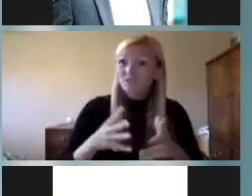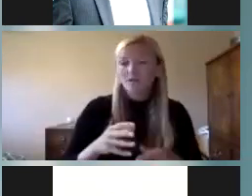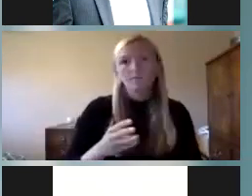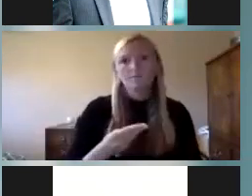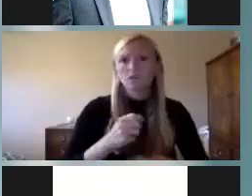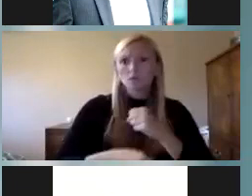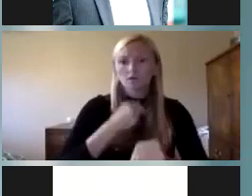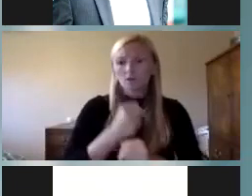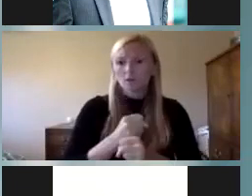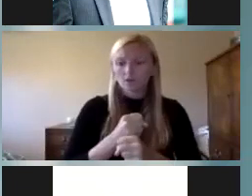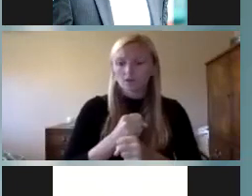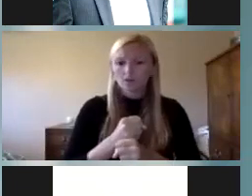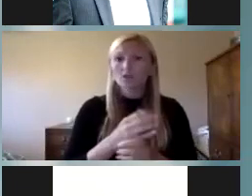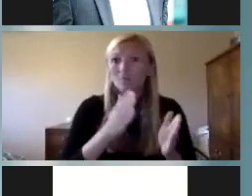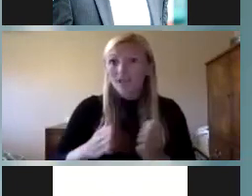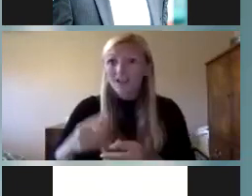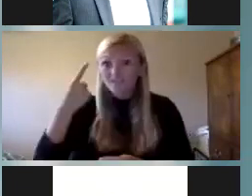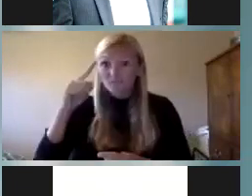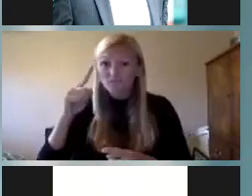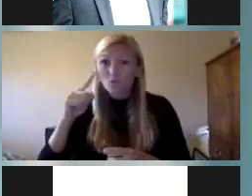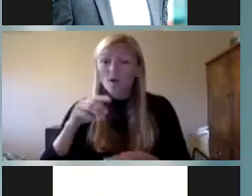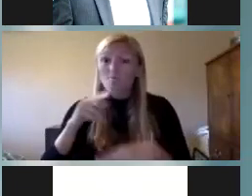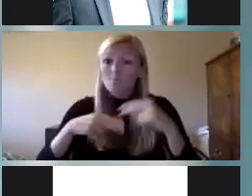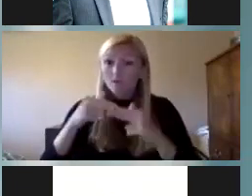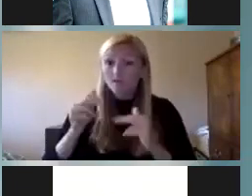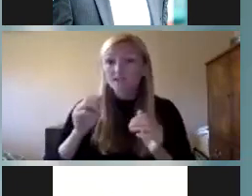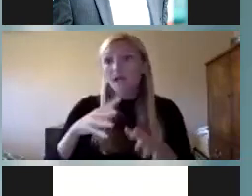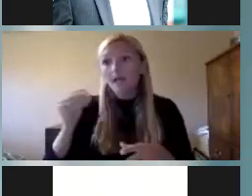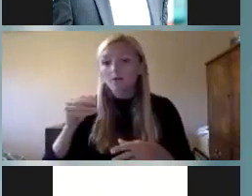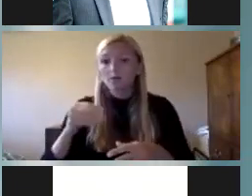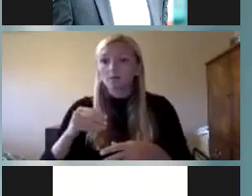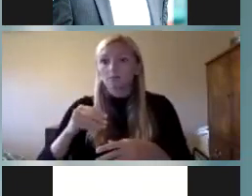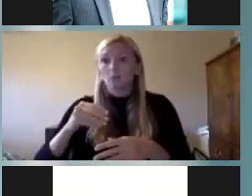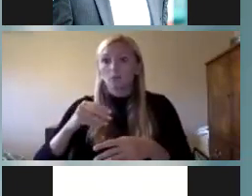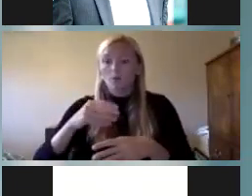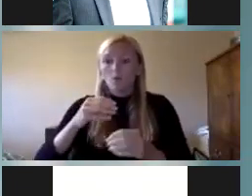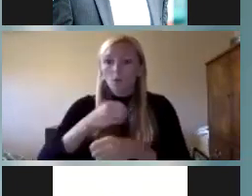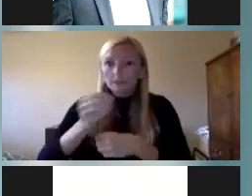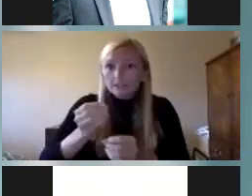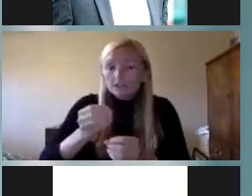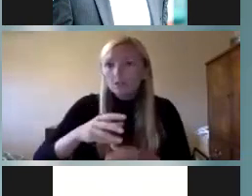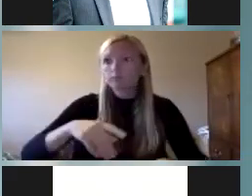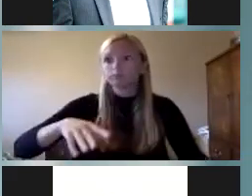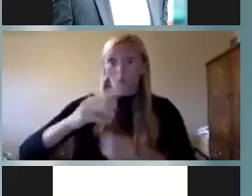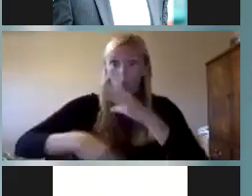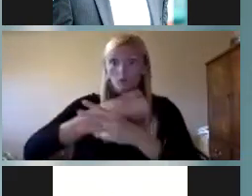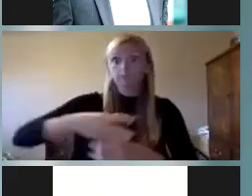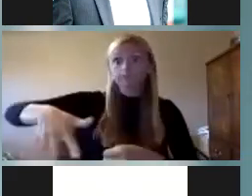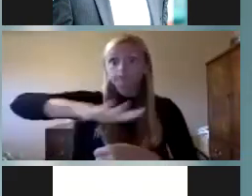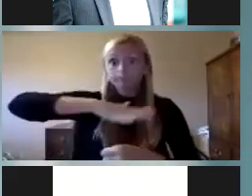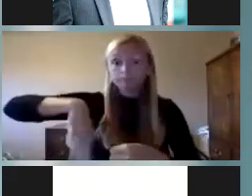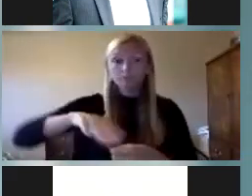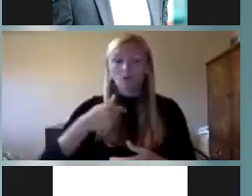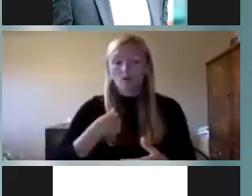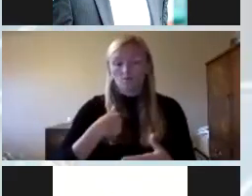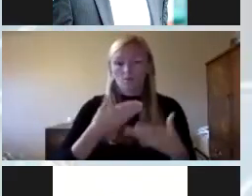continuity of operations planning for facilities and organizations worldwide i'm really pleased to be here today to talk to you